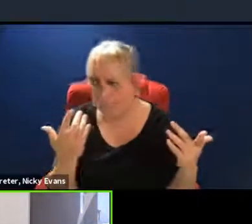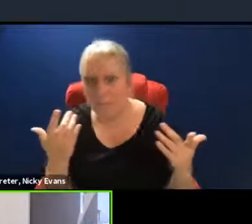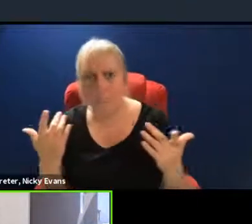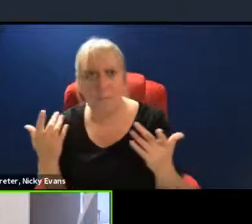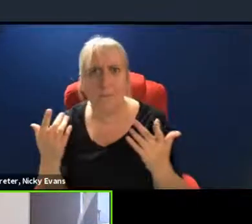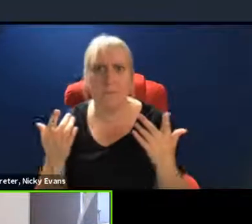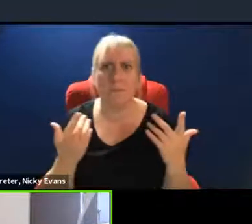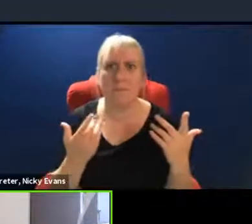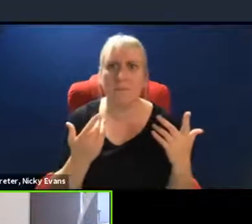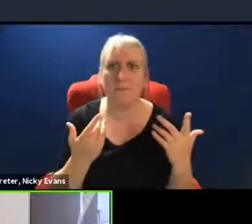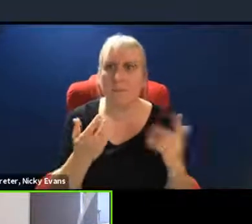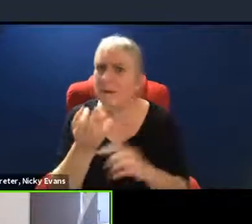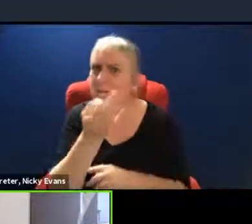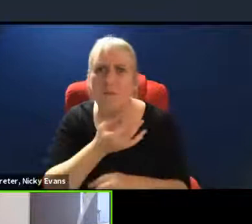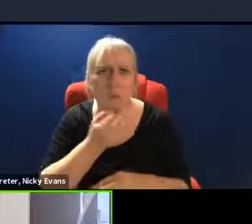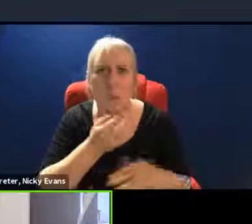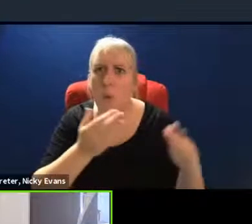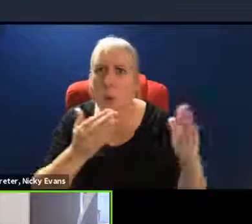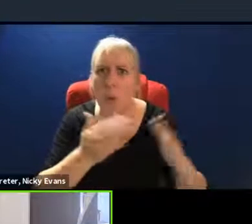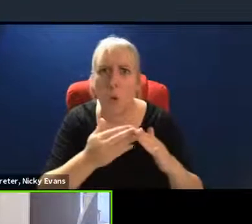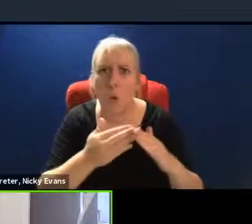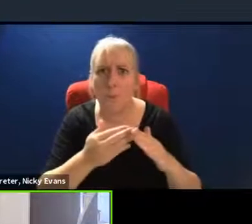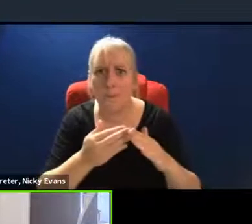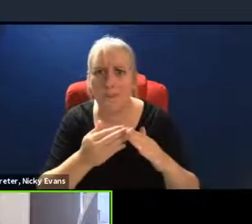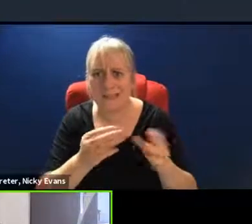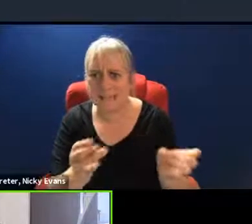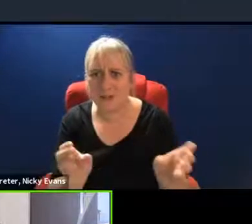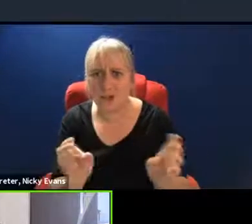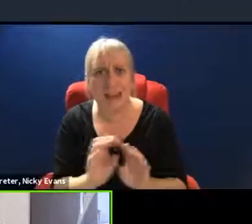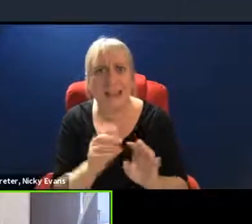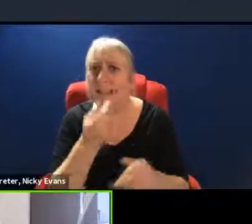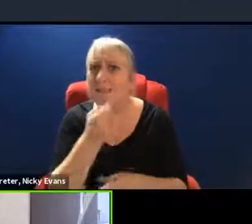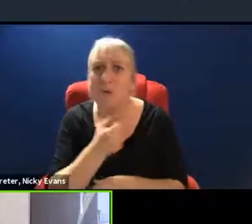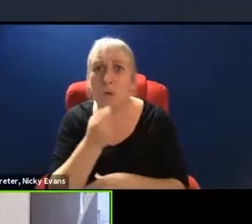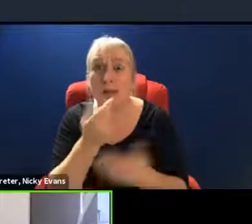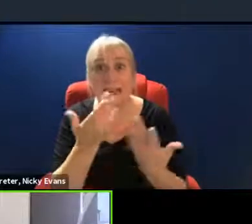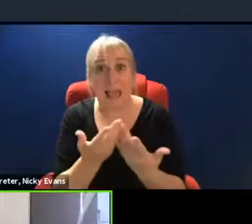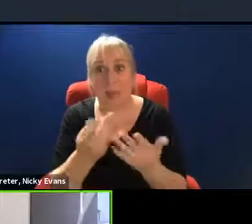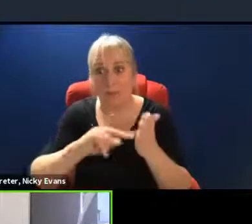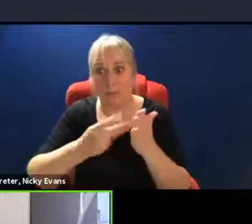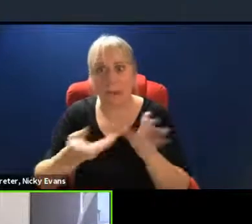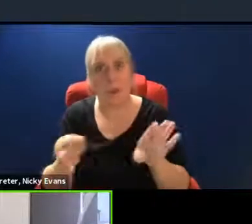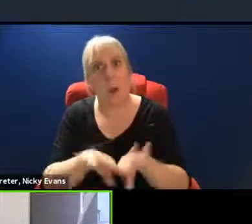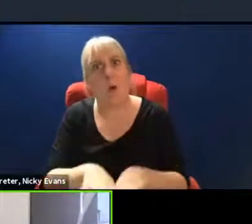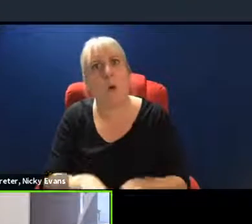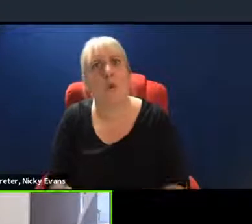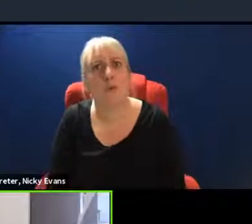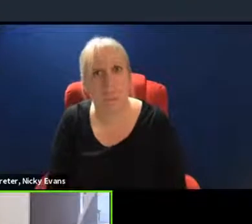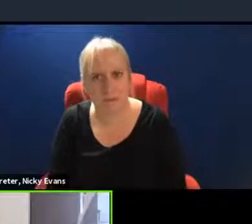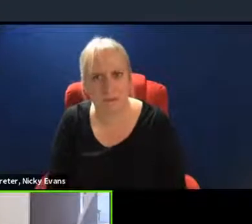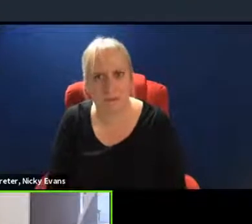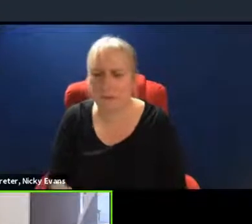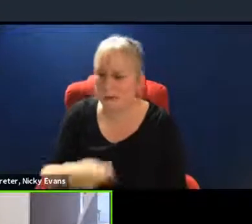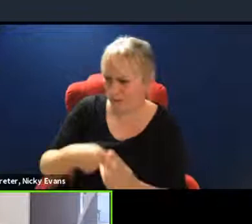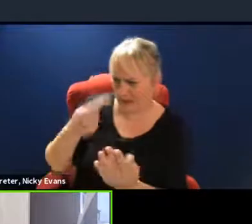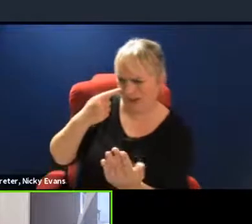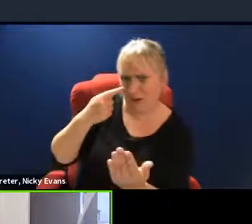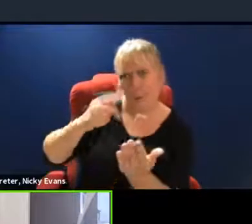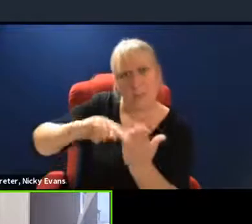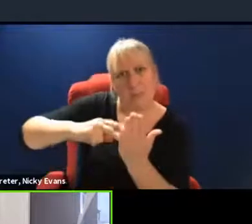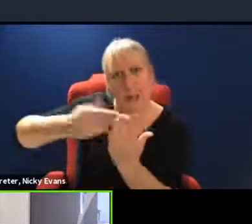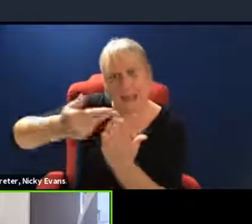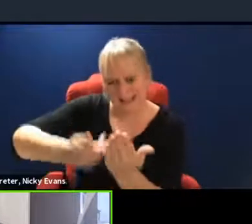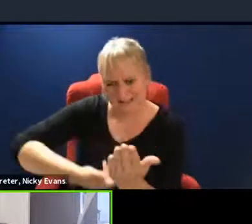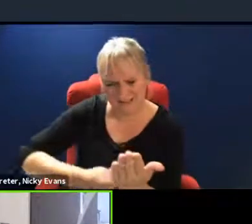Very few homes insulated. Now the plan has been that plan has been closed down. And over and over again, when we look at the plans in place, they